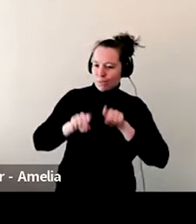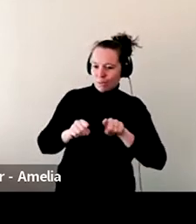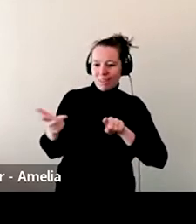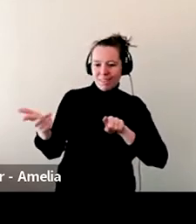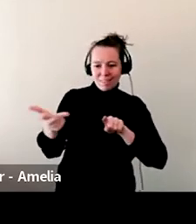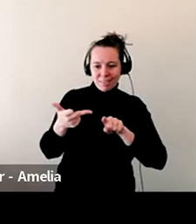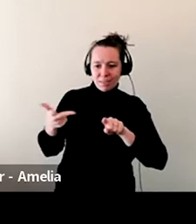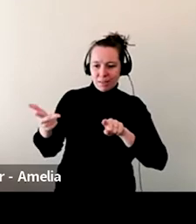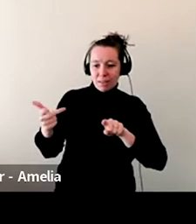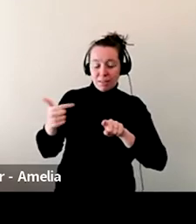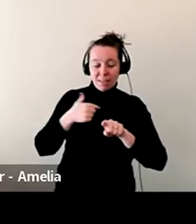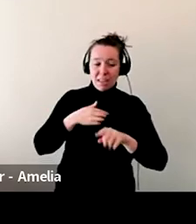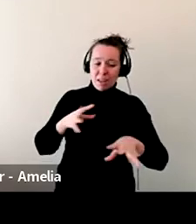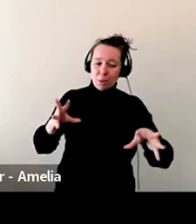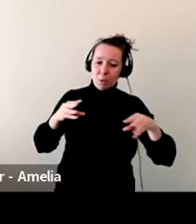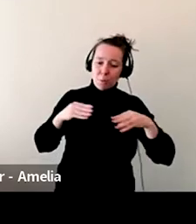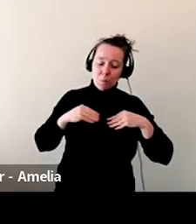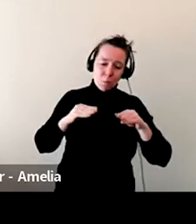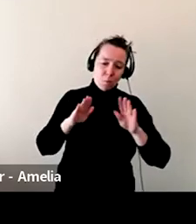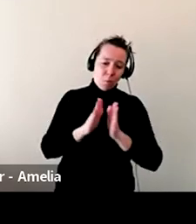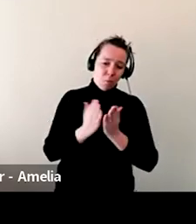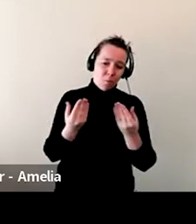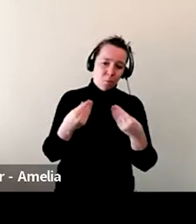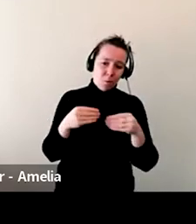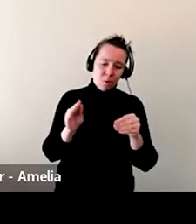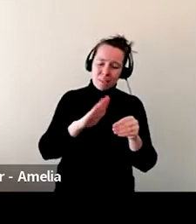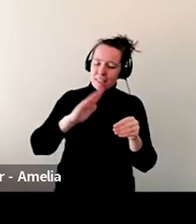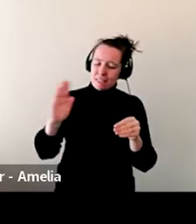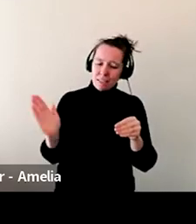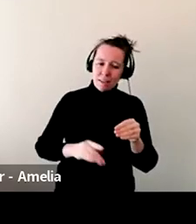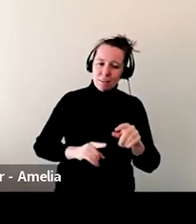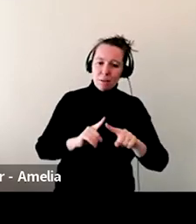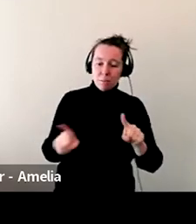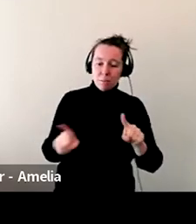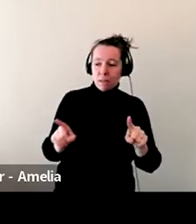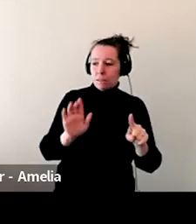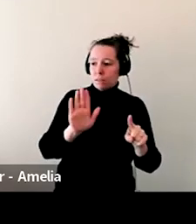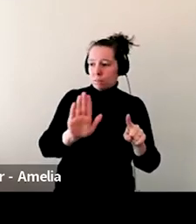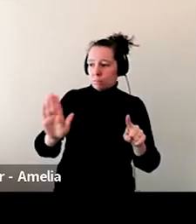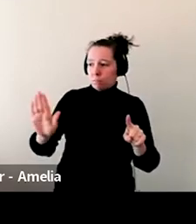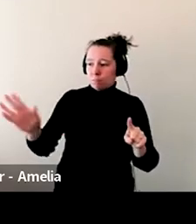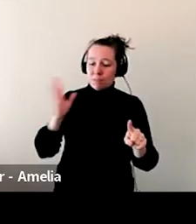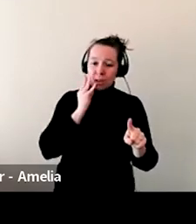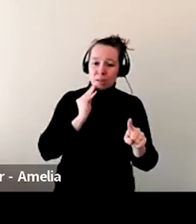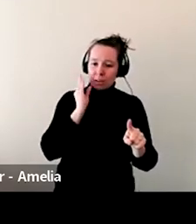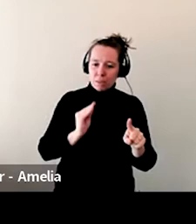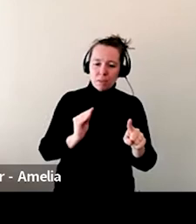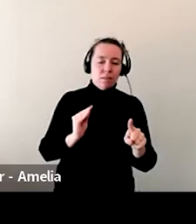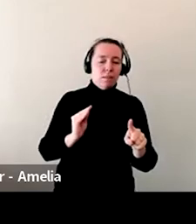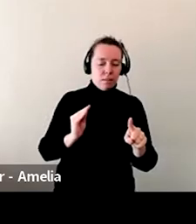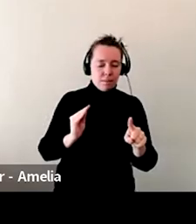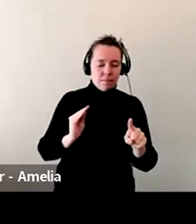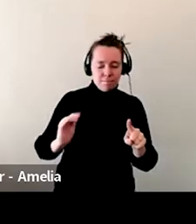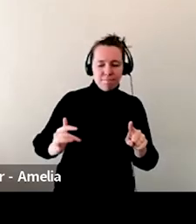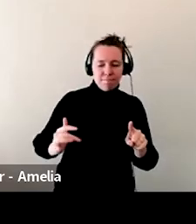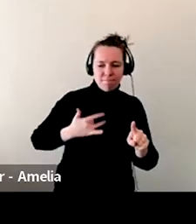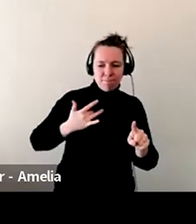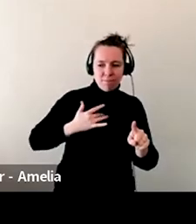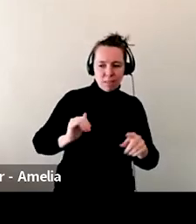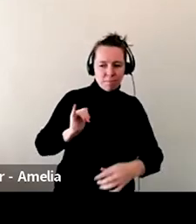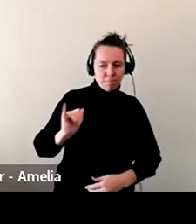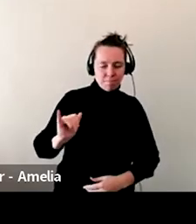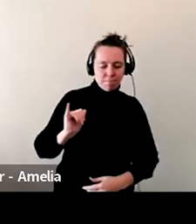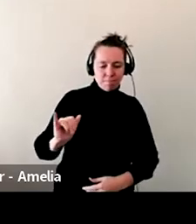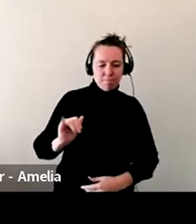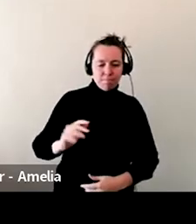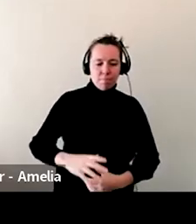owned the bookstore, but all these things are just ringing. true for me. I guess third question